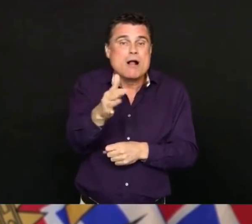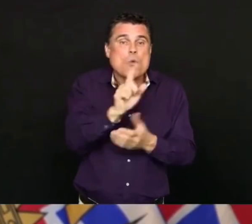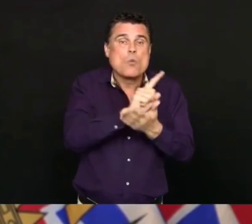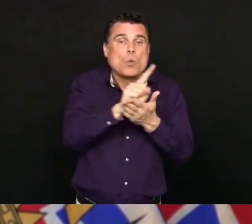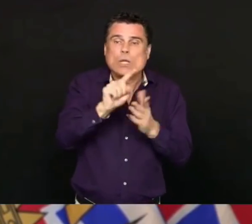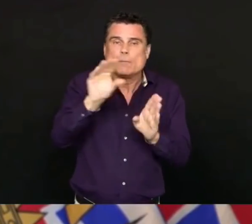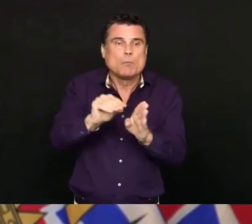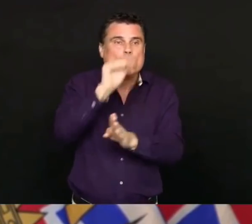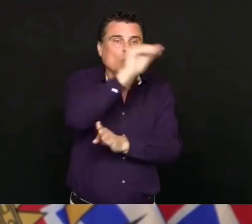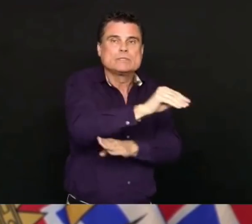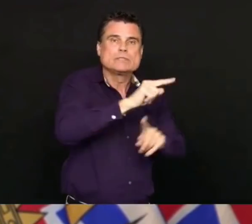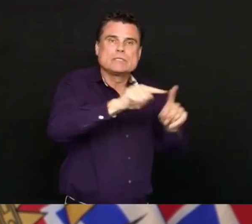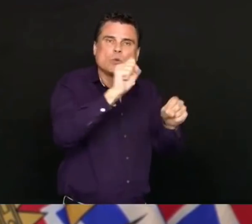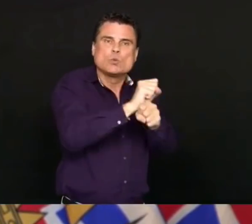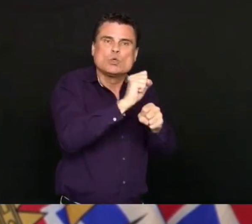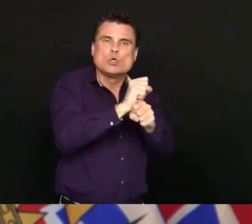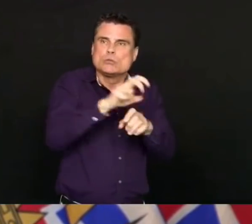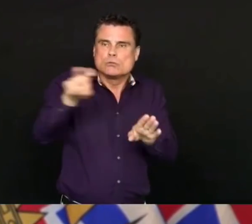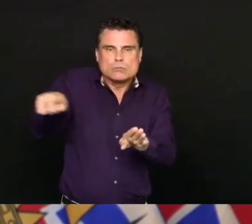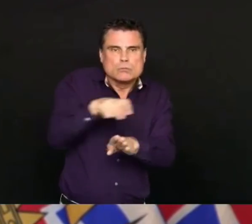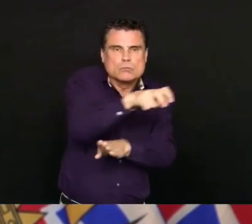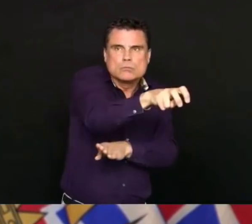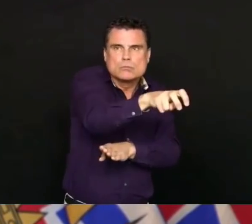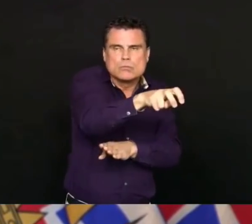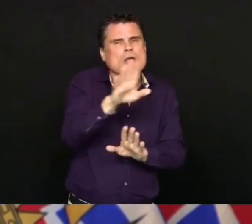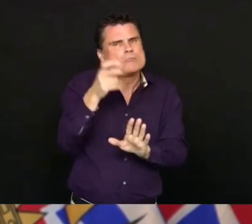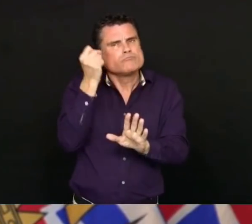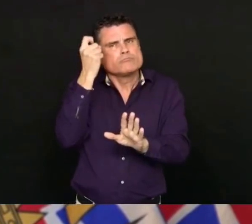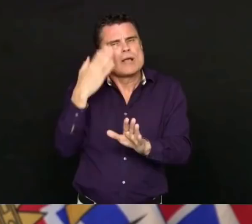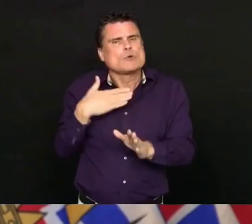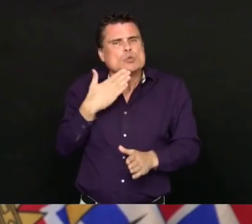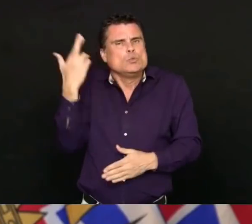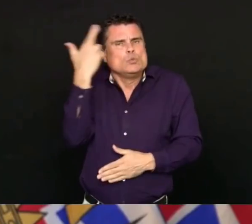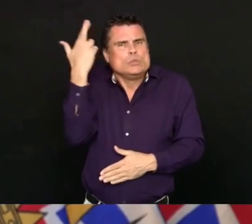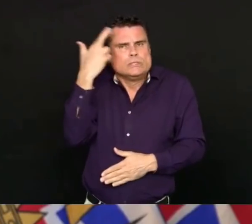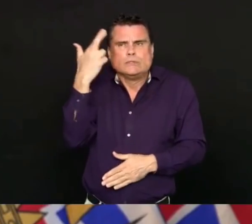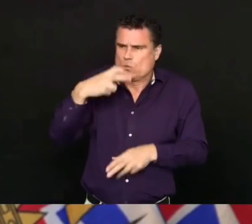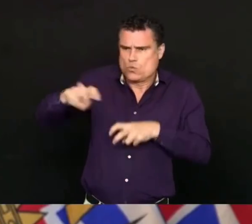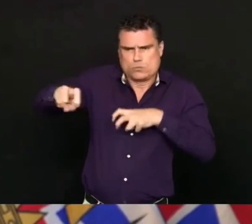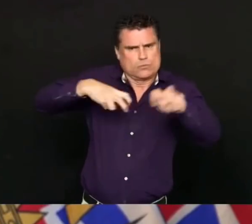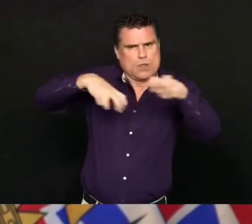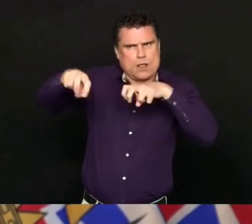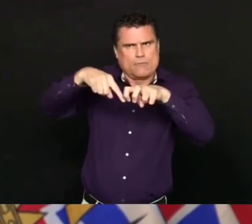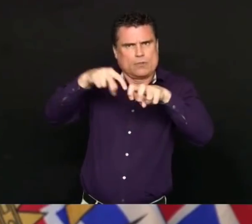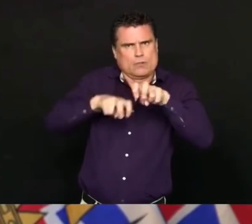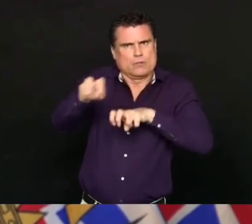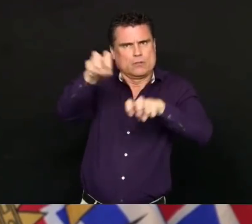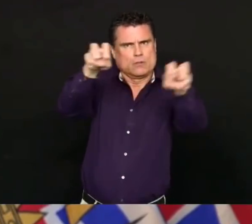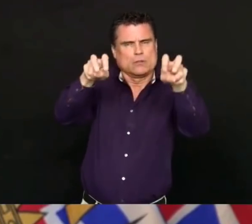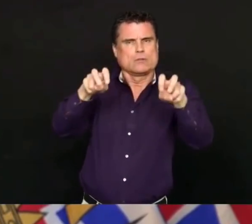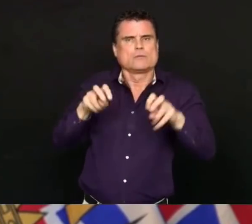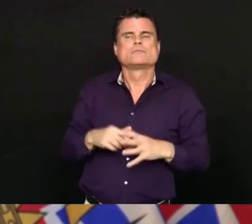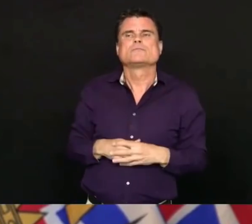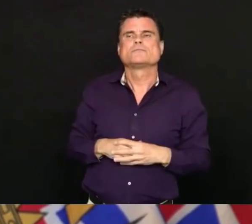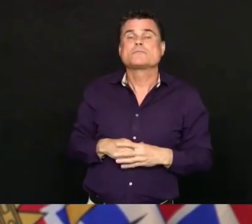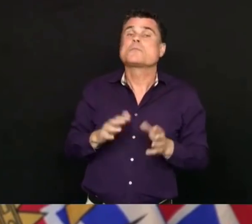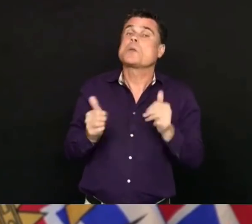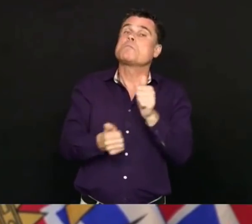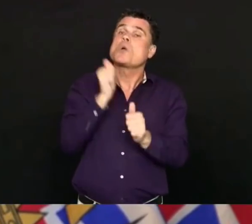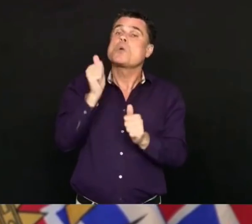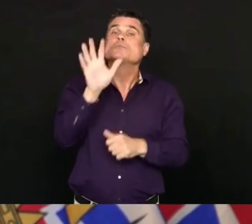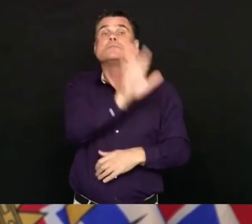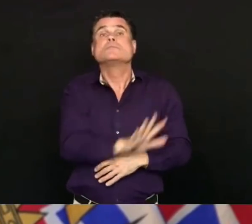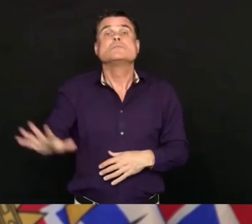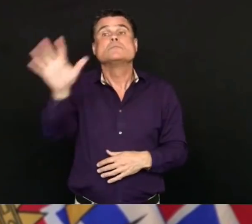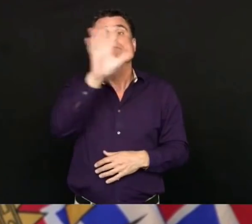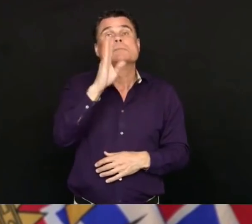home and stay safe, and keep a safe distance from others over this weekend. So today actually marks our